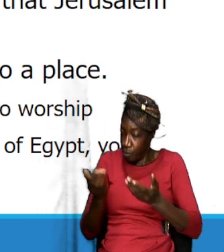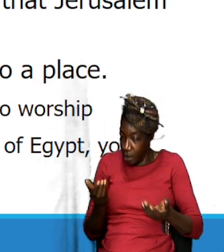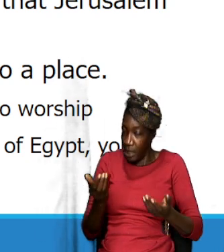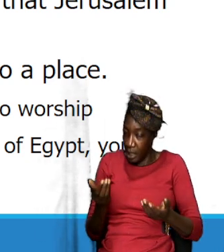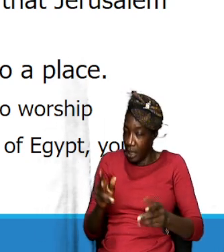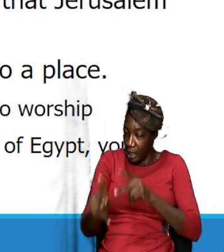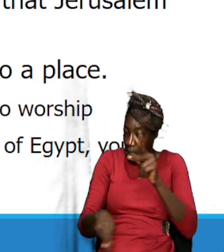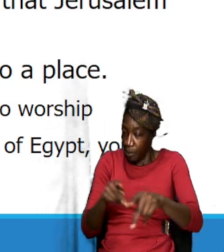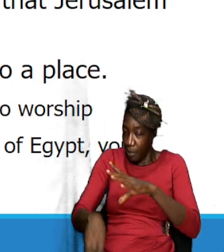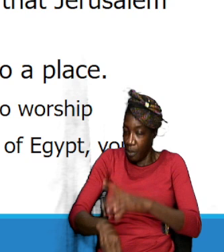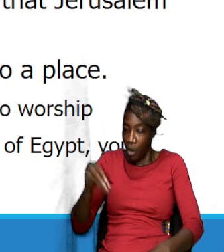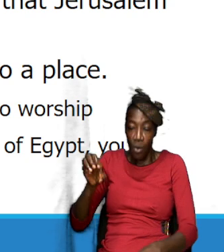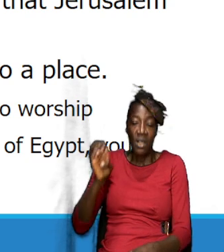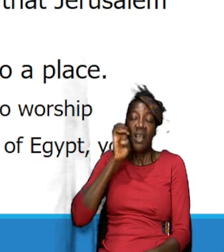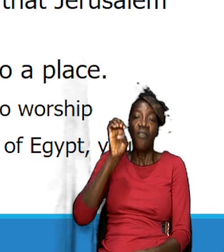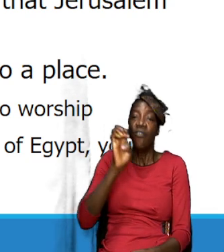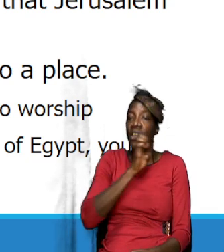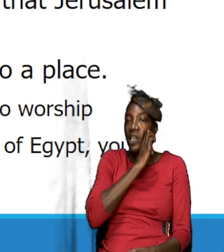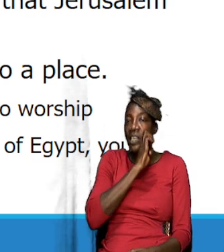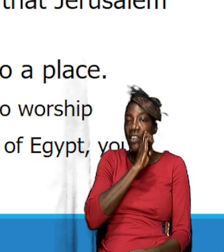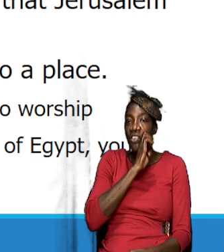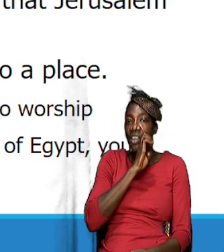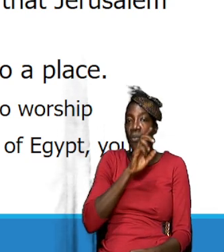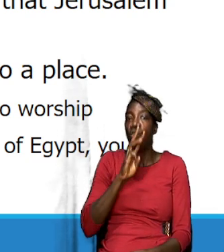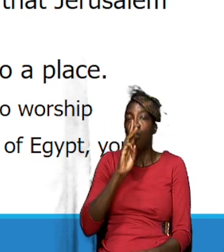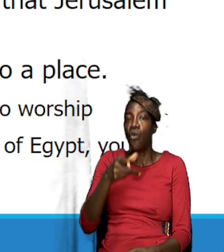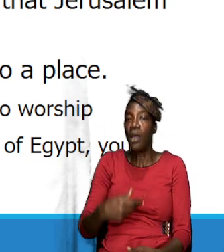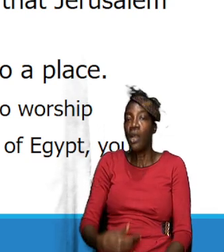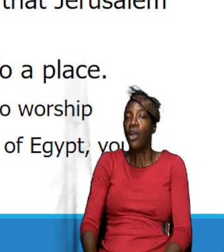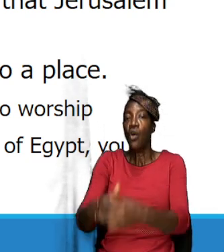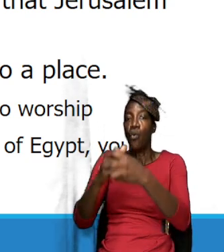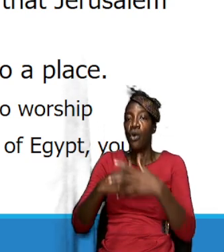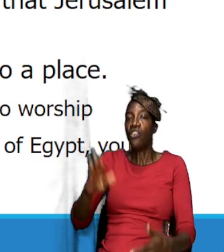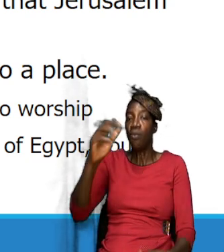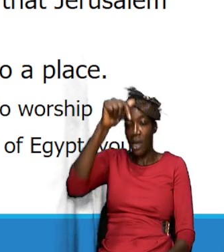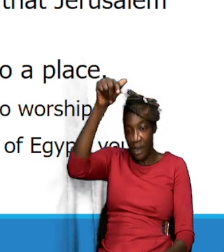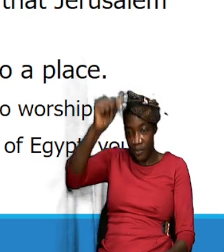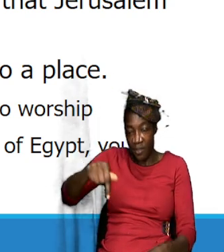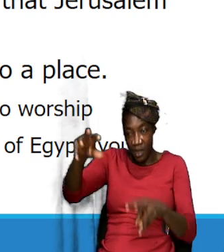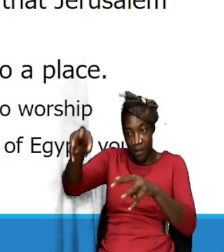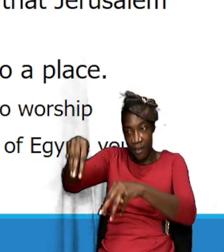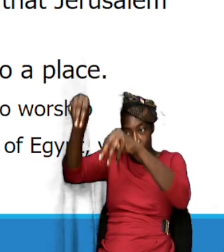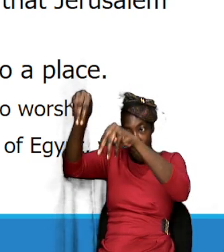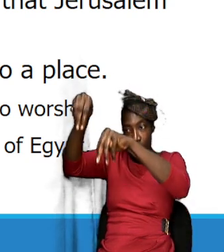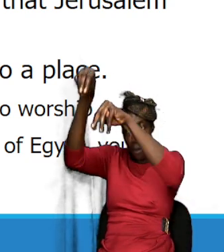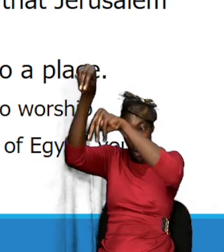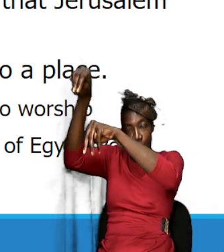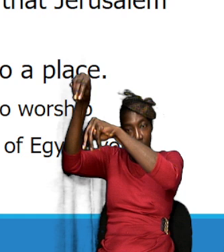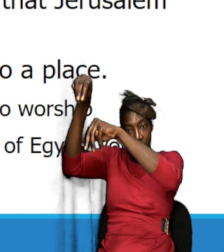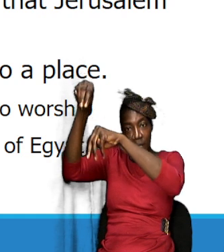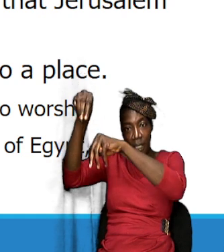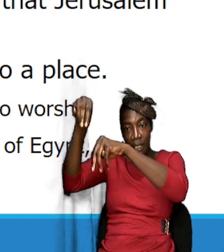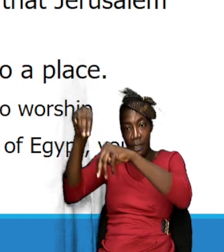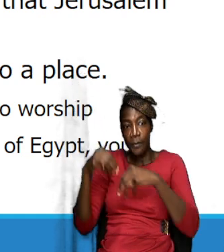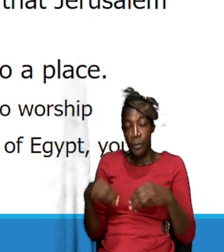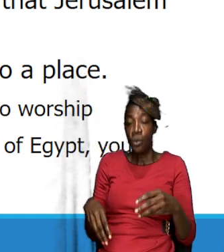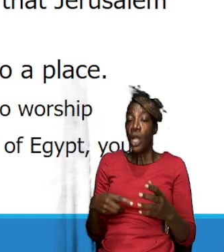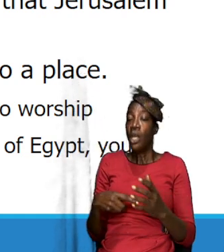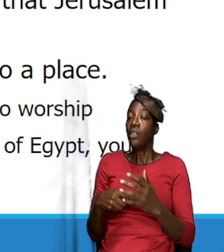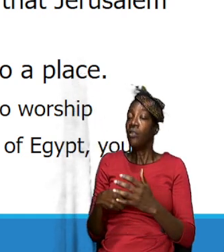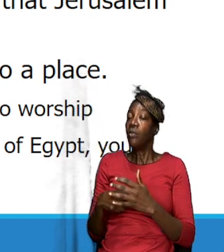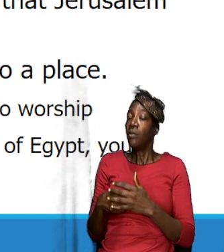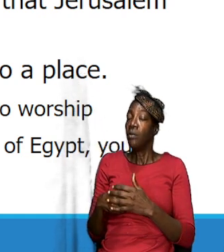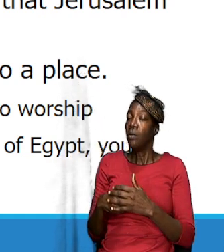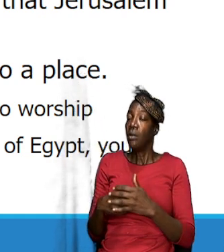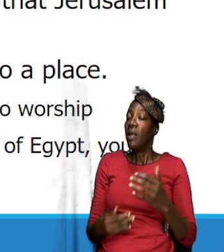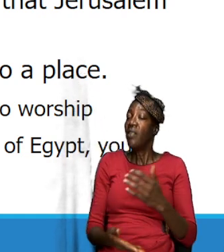Egypt you will worship God on this mountain and so the implication there is that